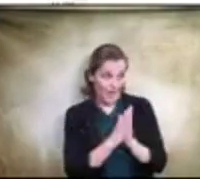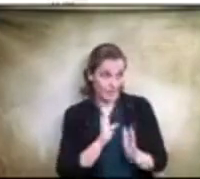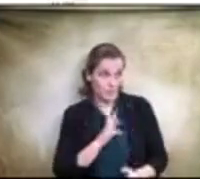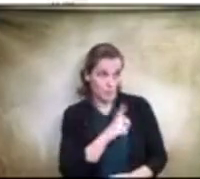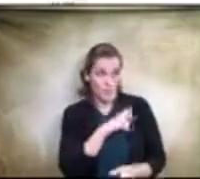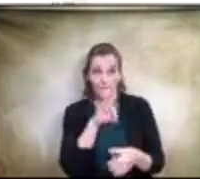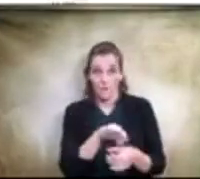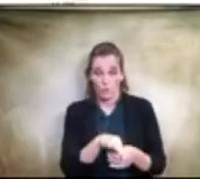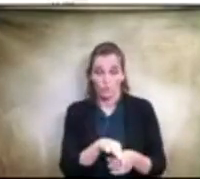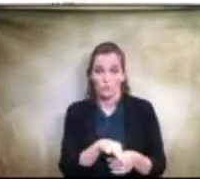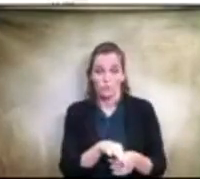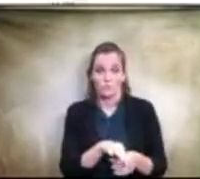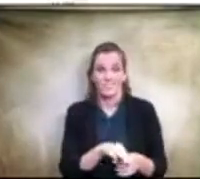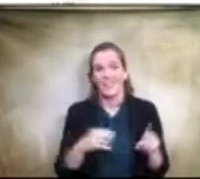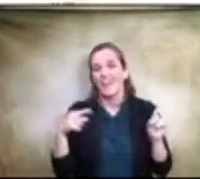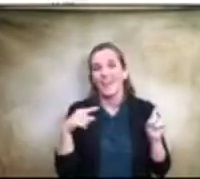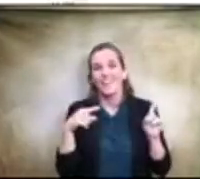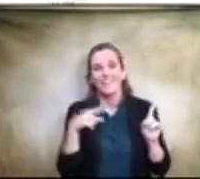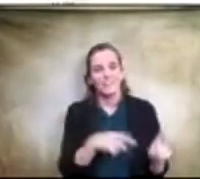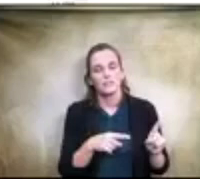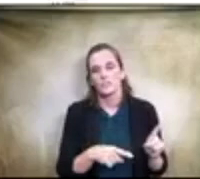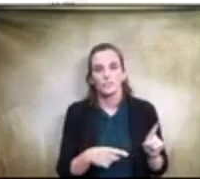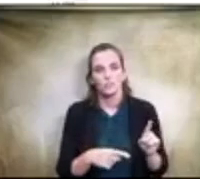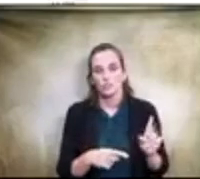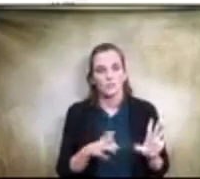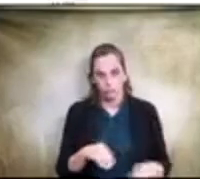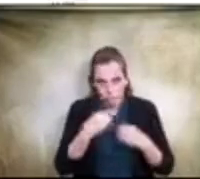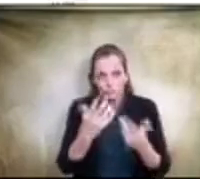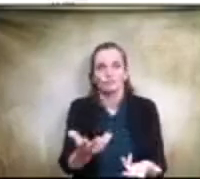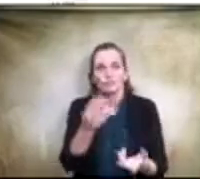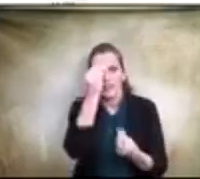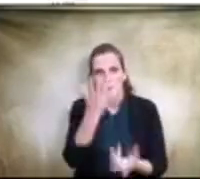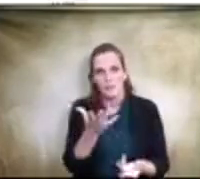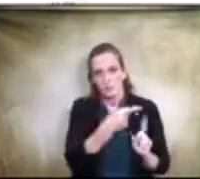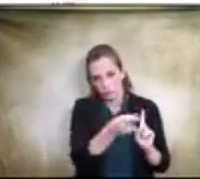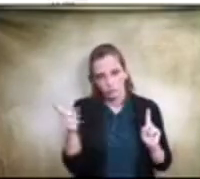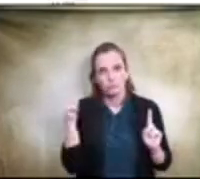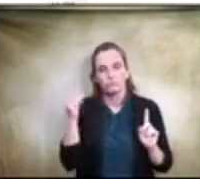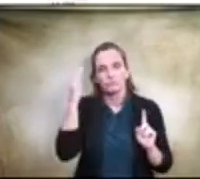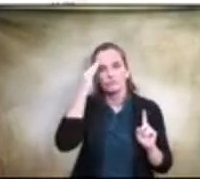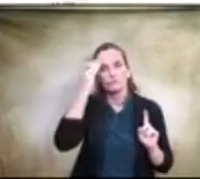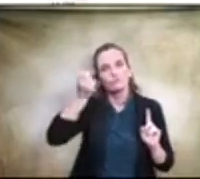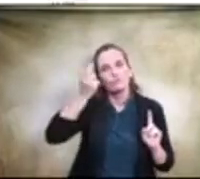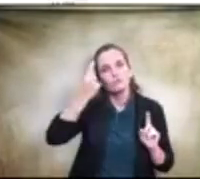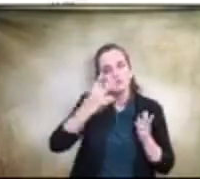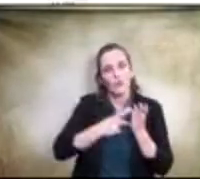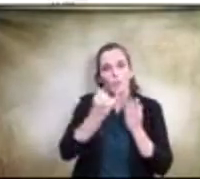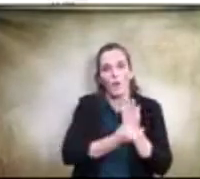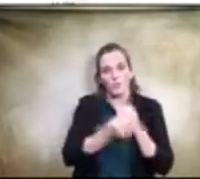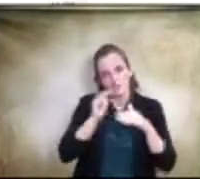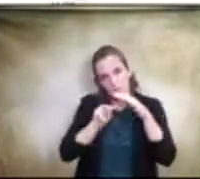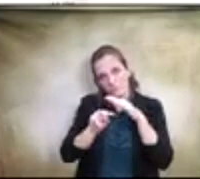was simply to provide information to you all to give you an understanding of the projects that we're looking at tackling